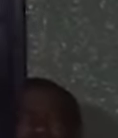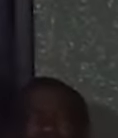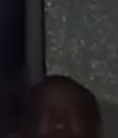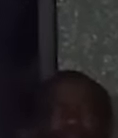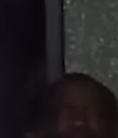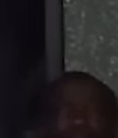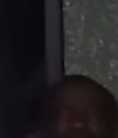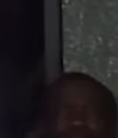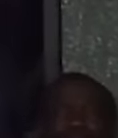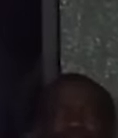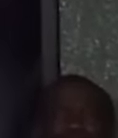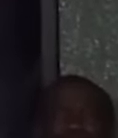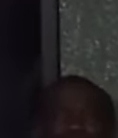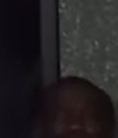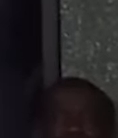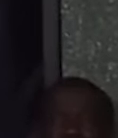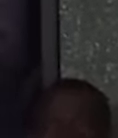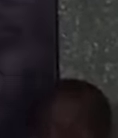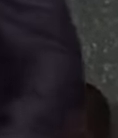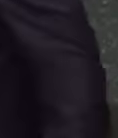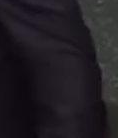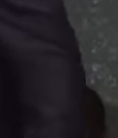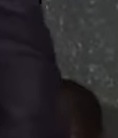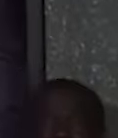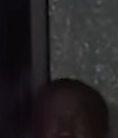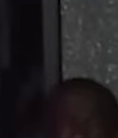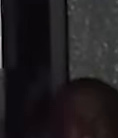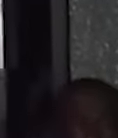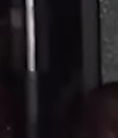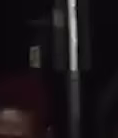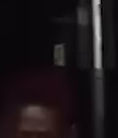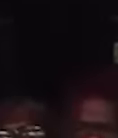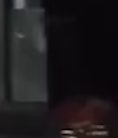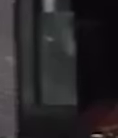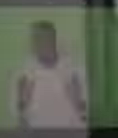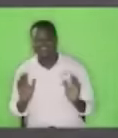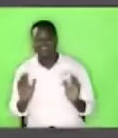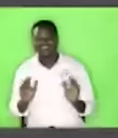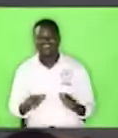that anyone that touched him was huge now